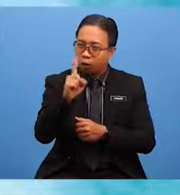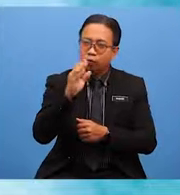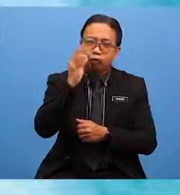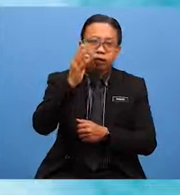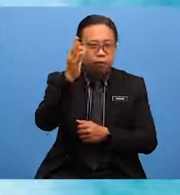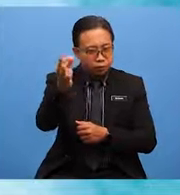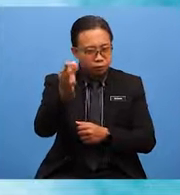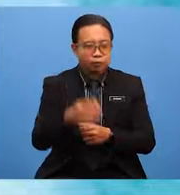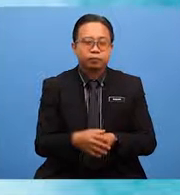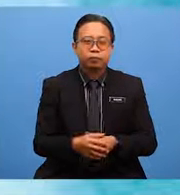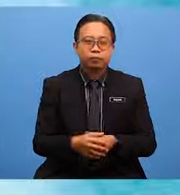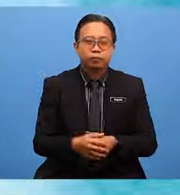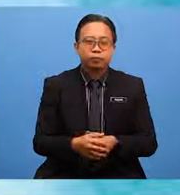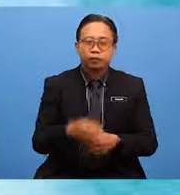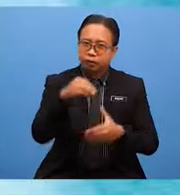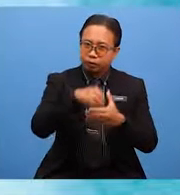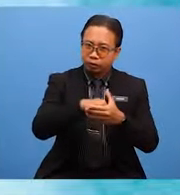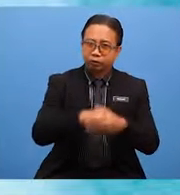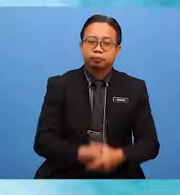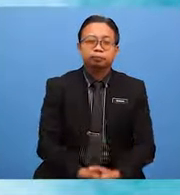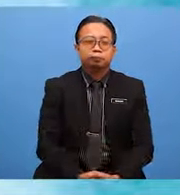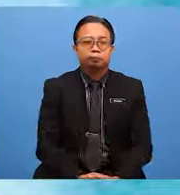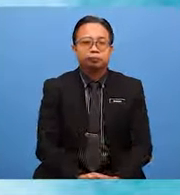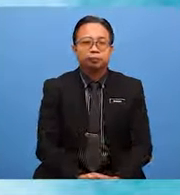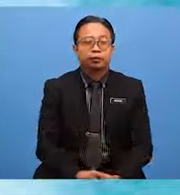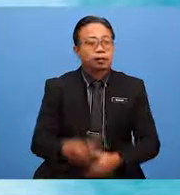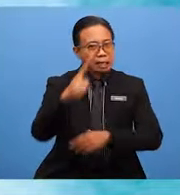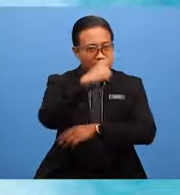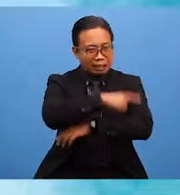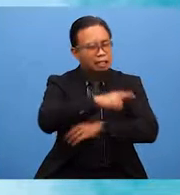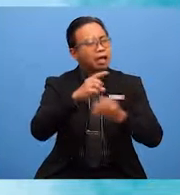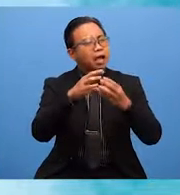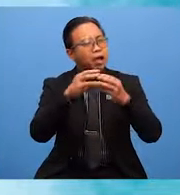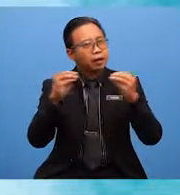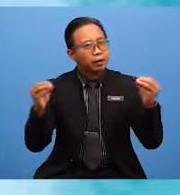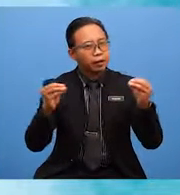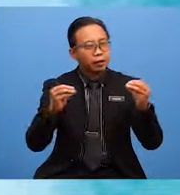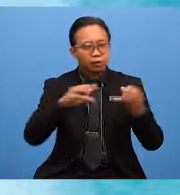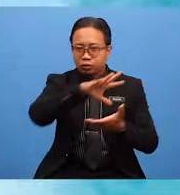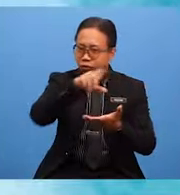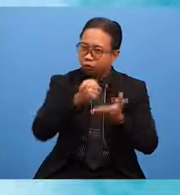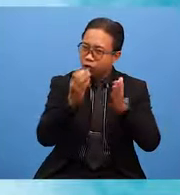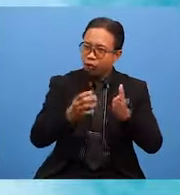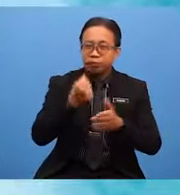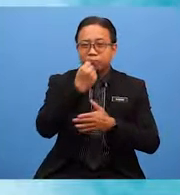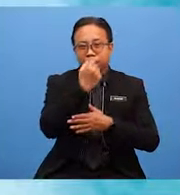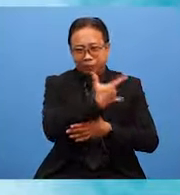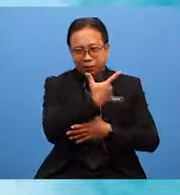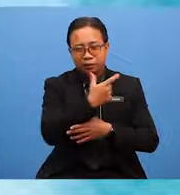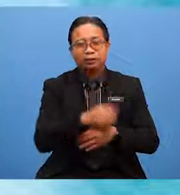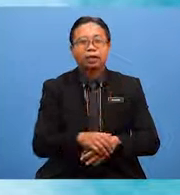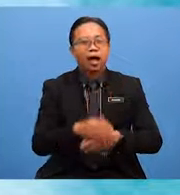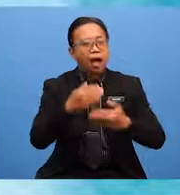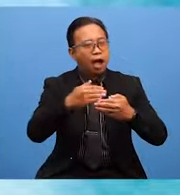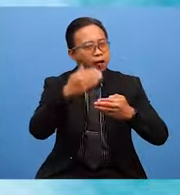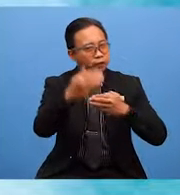steamboat restaurants near our accommodation. The day ended with everyone smiling from ear to ear